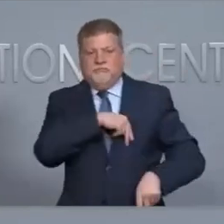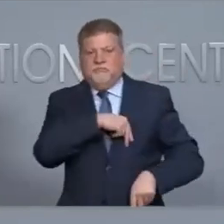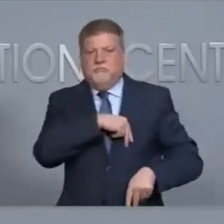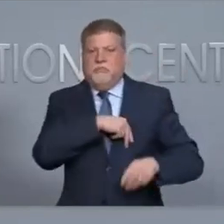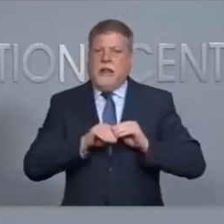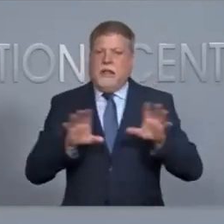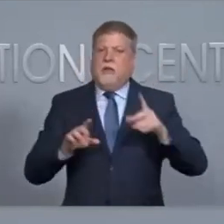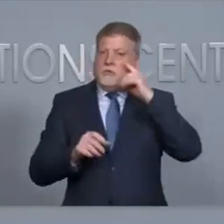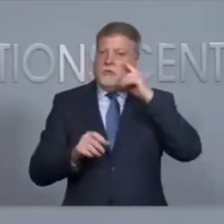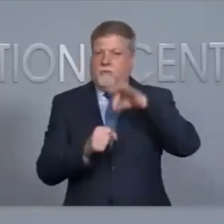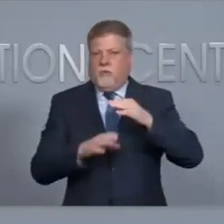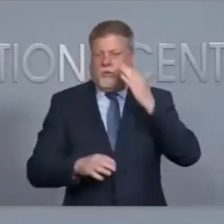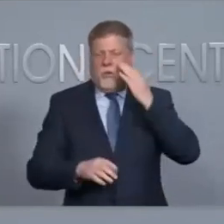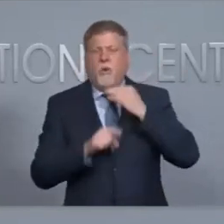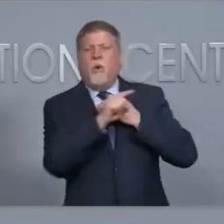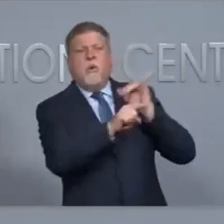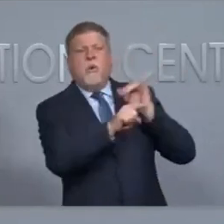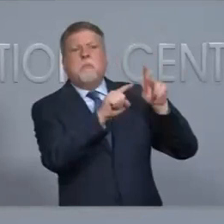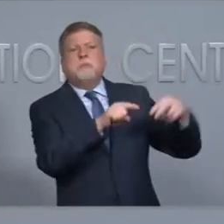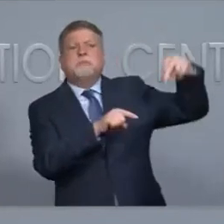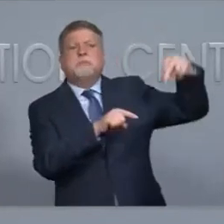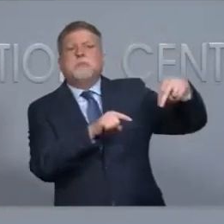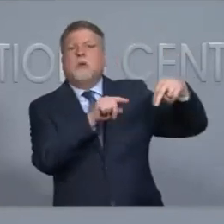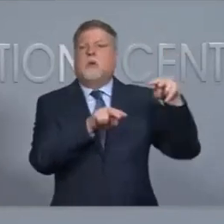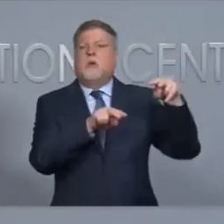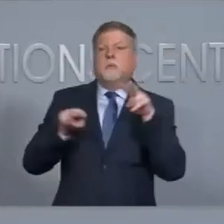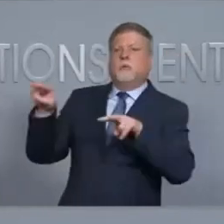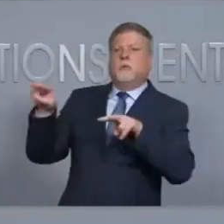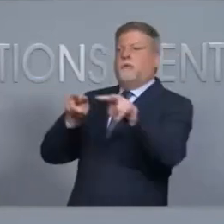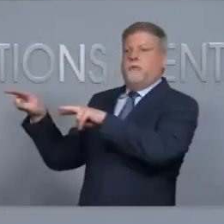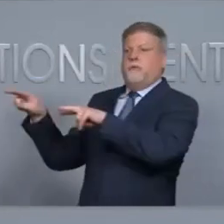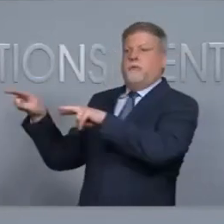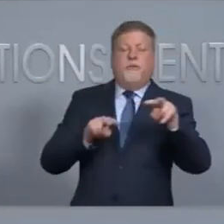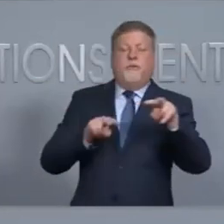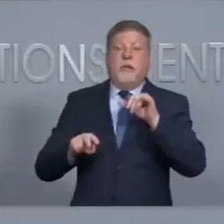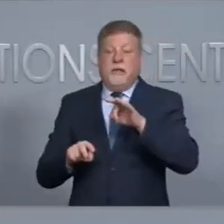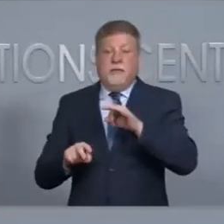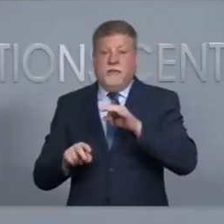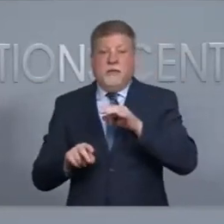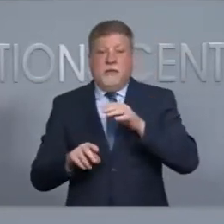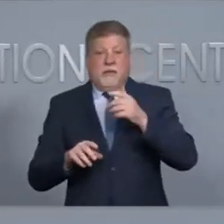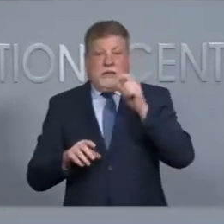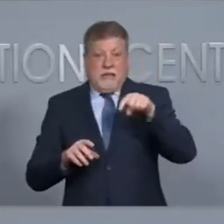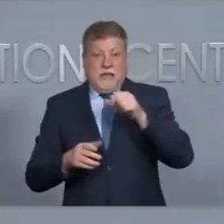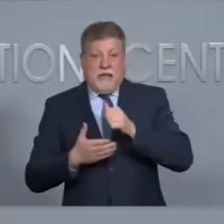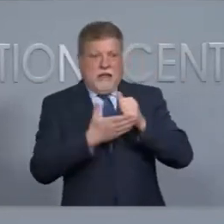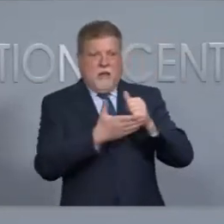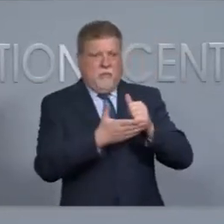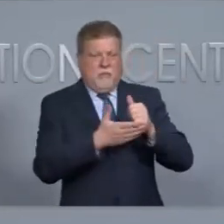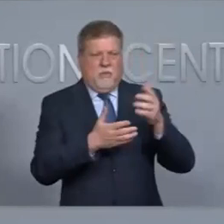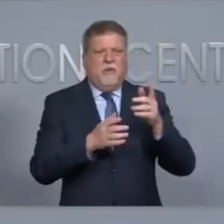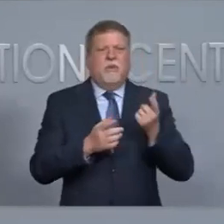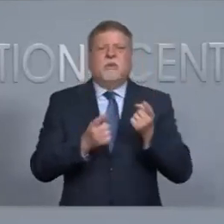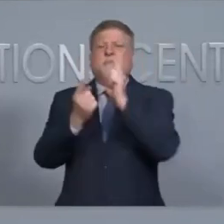clear to the voter that that person is there in an observer capacity. And if they need assistance, they should be working with their precinct officials